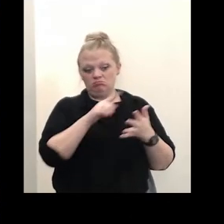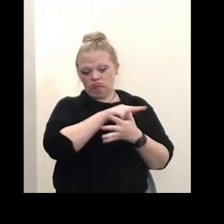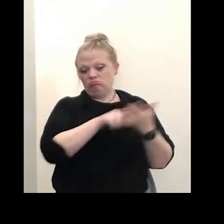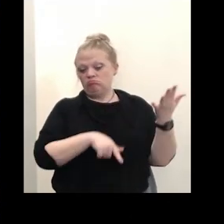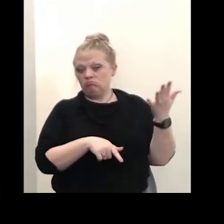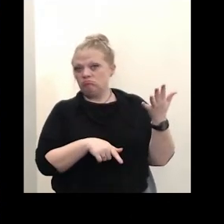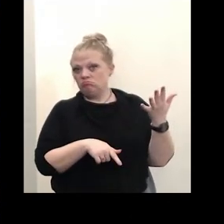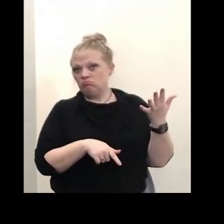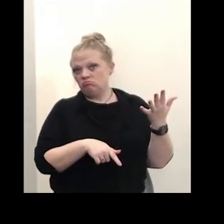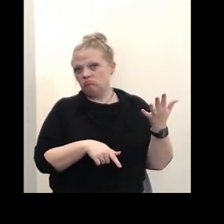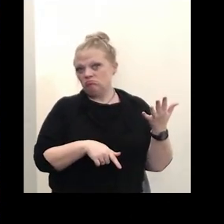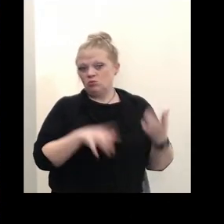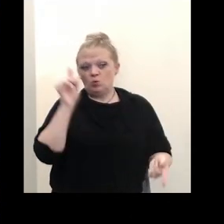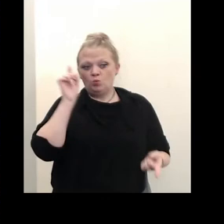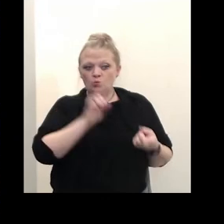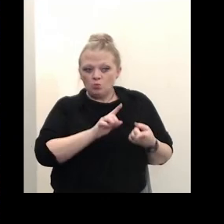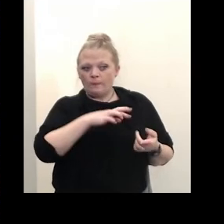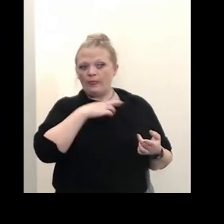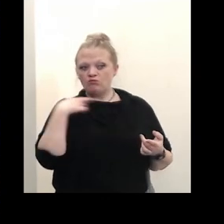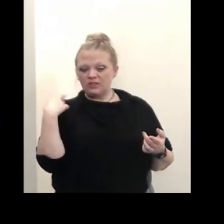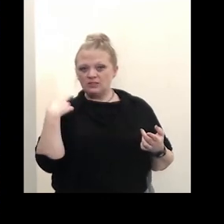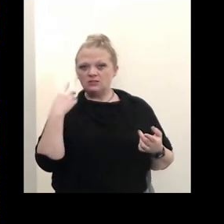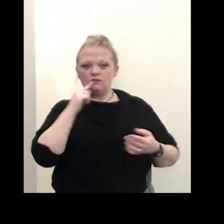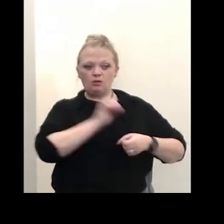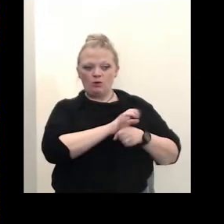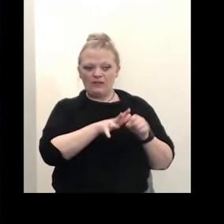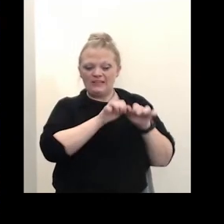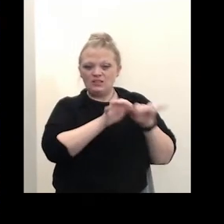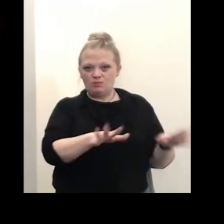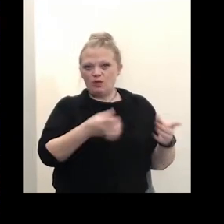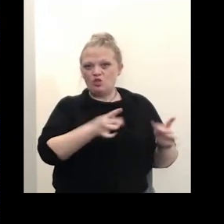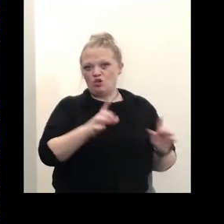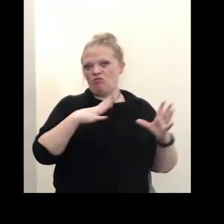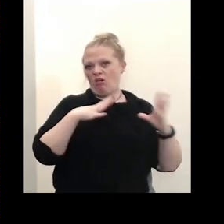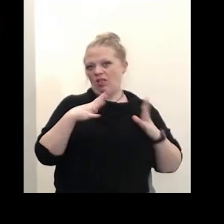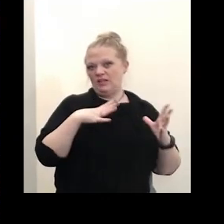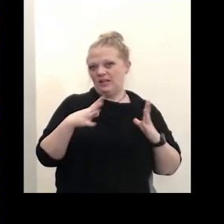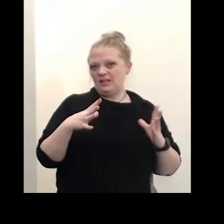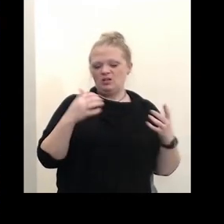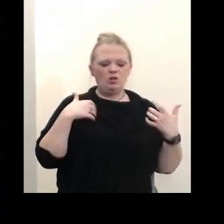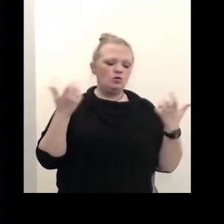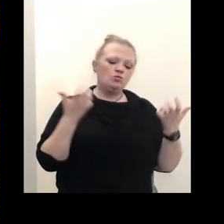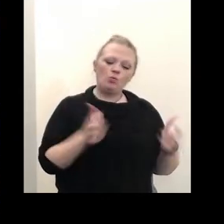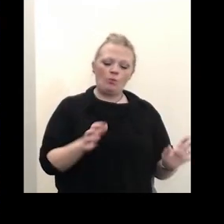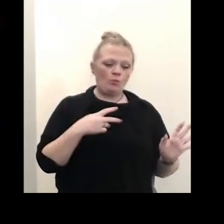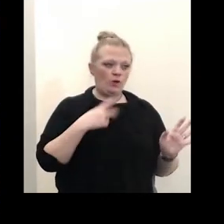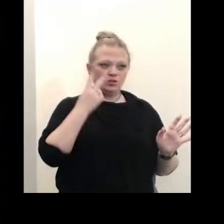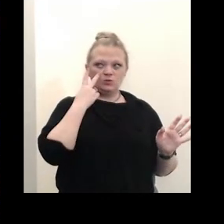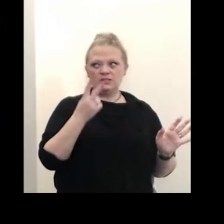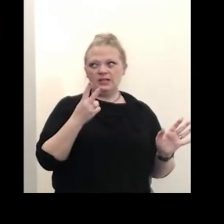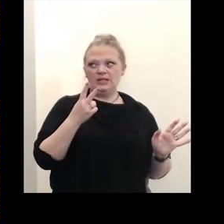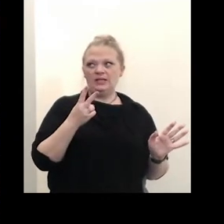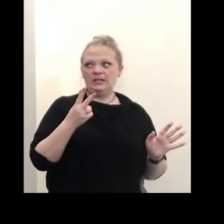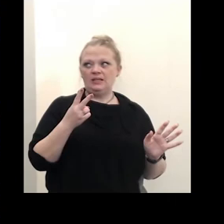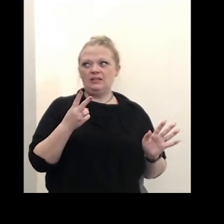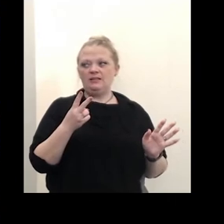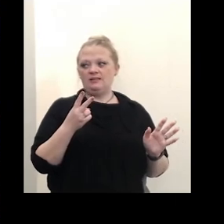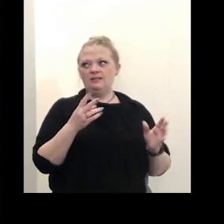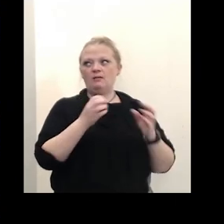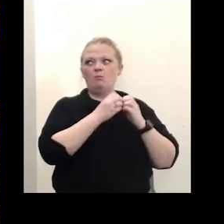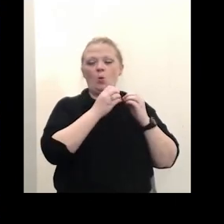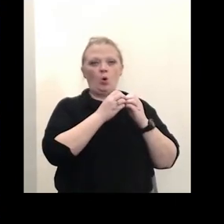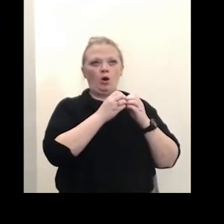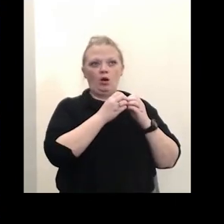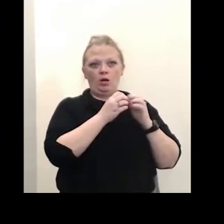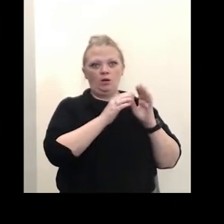to decrease the risk of covet 19 spread during the holidays we don't want to see you know another surge in cases uh